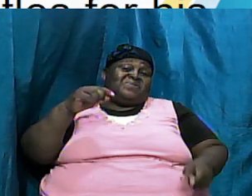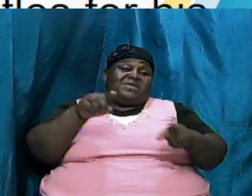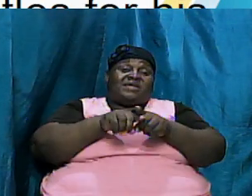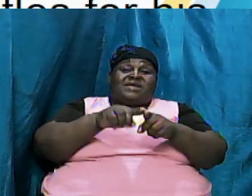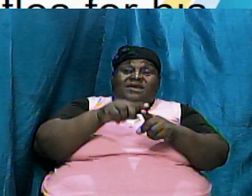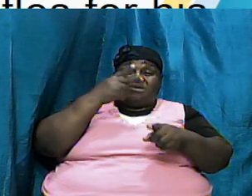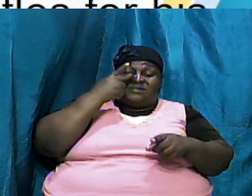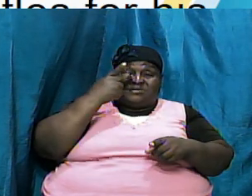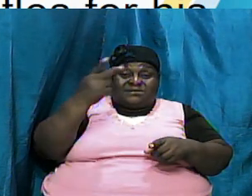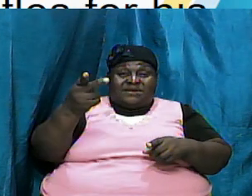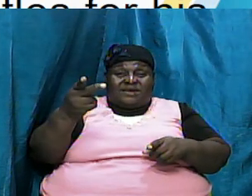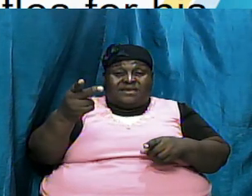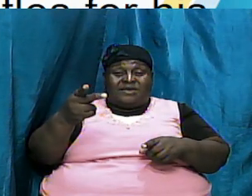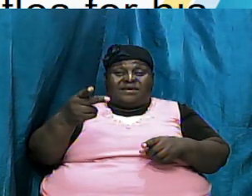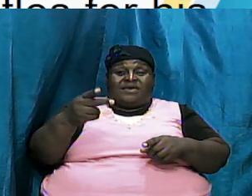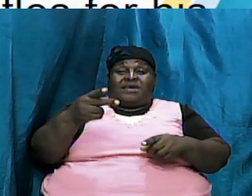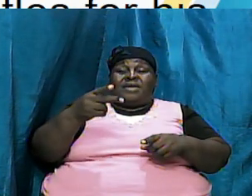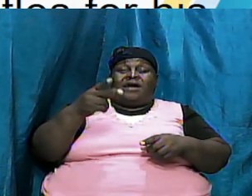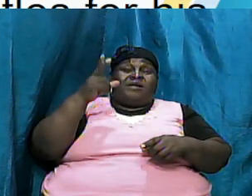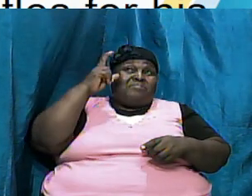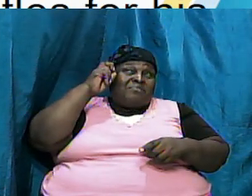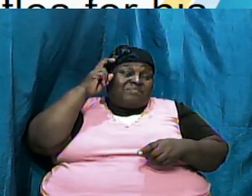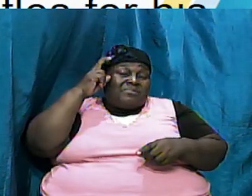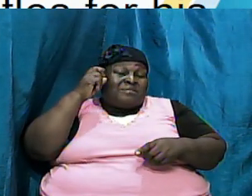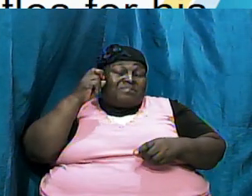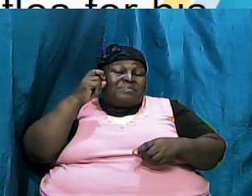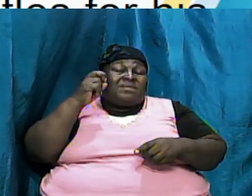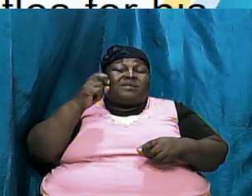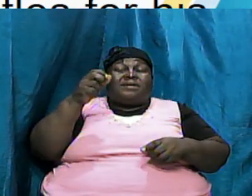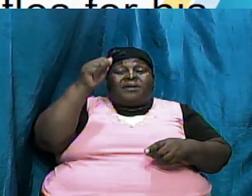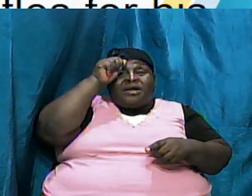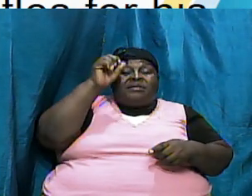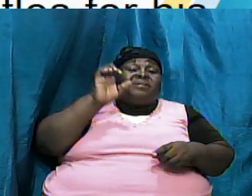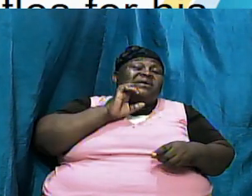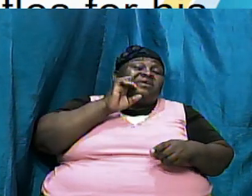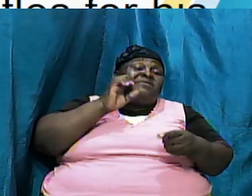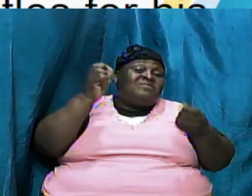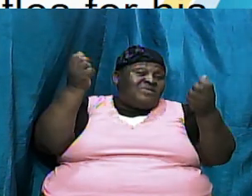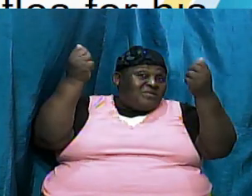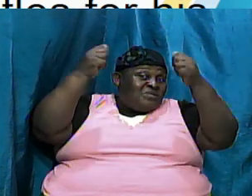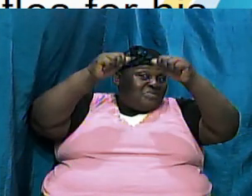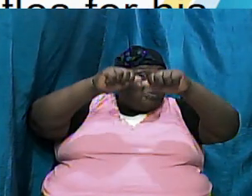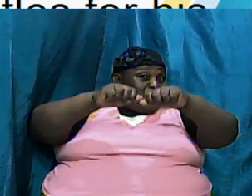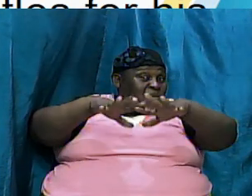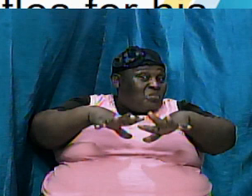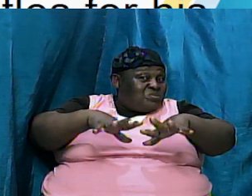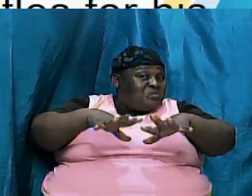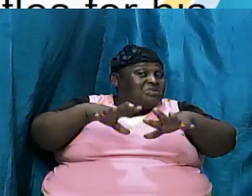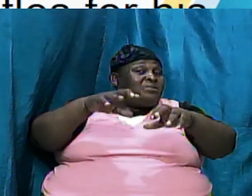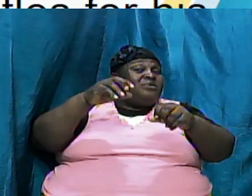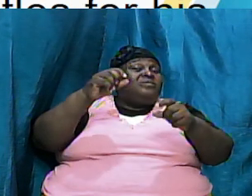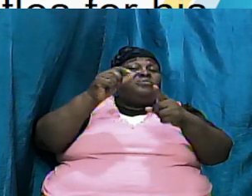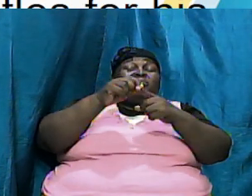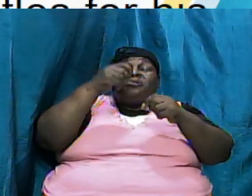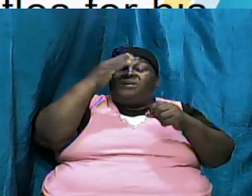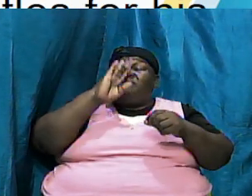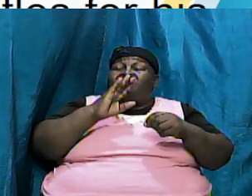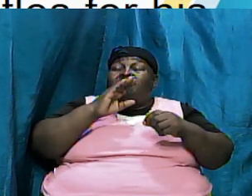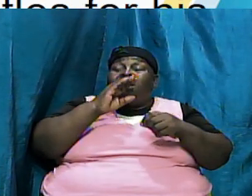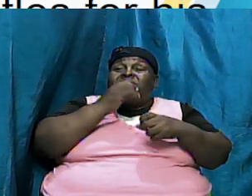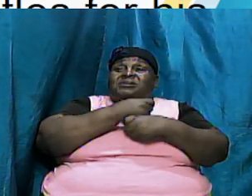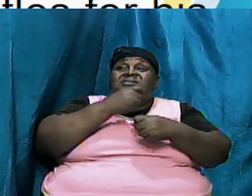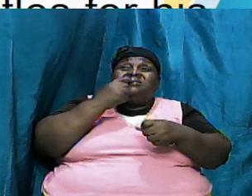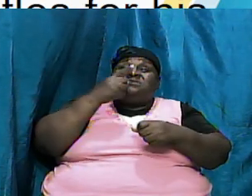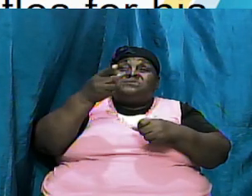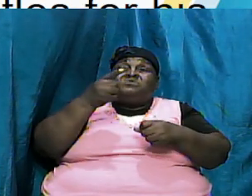goes to them and cause them to doubt the word of God and speaks things that look true but it is a lie it is a